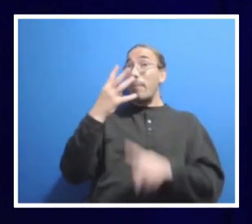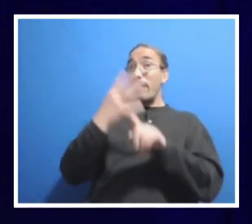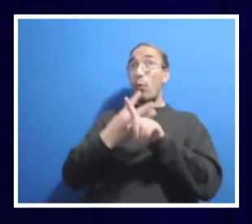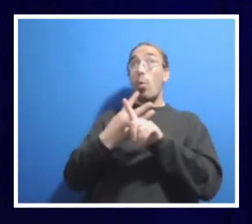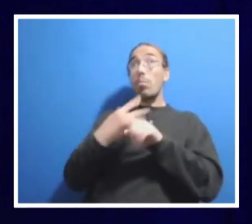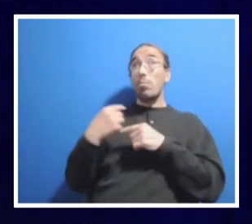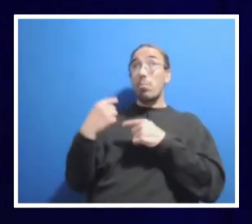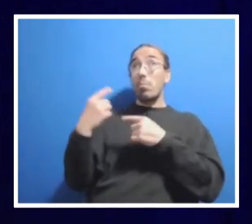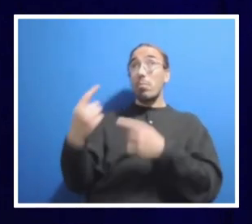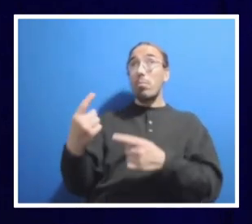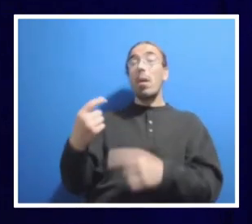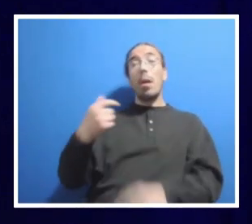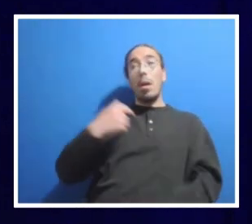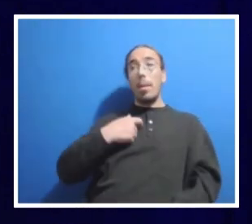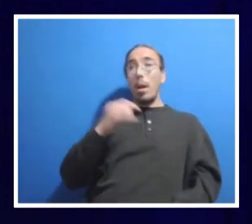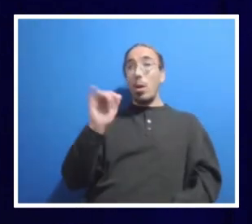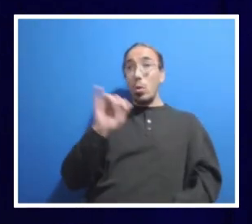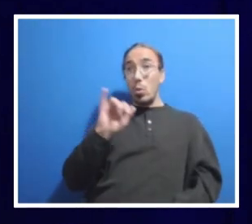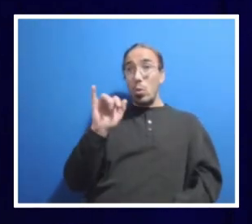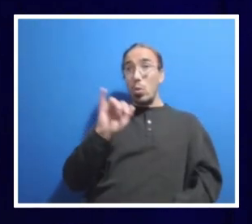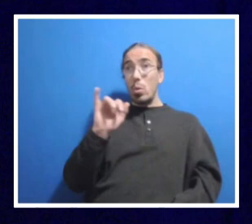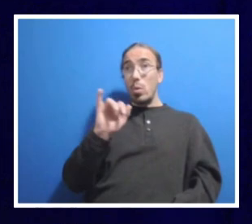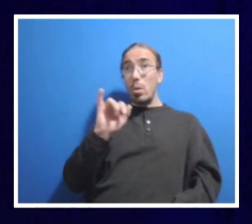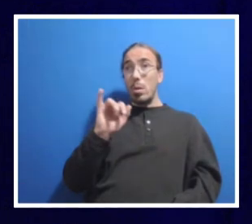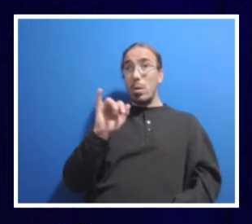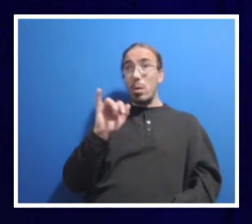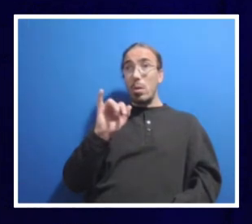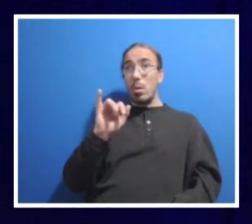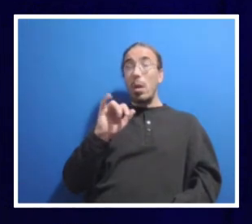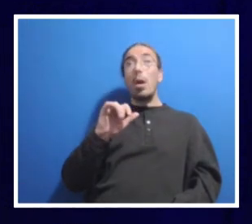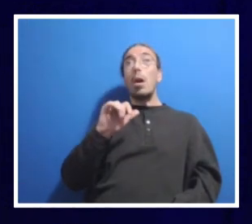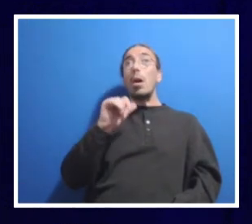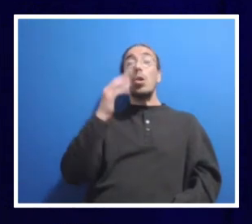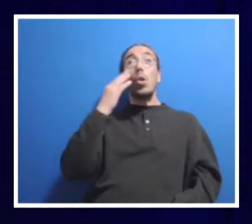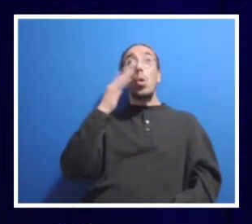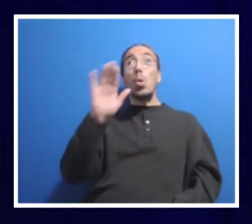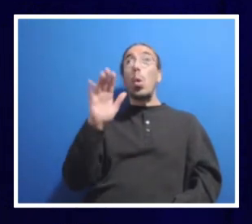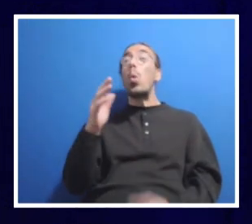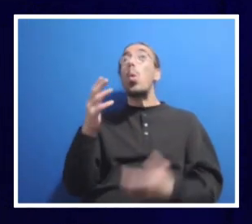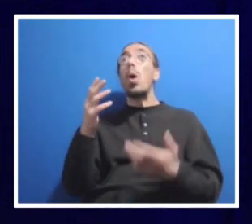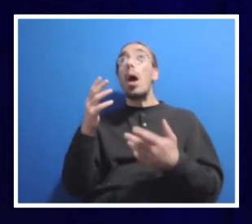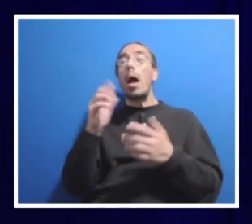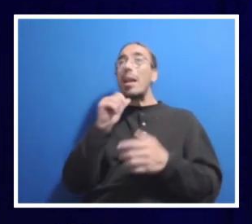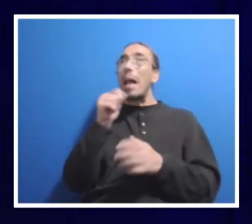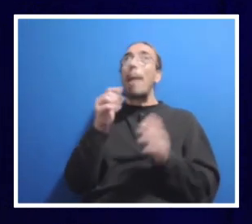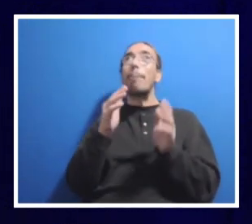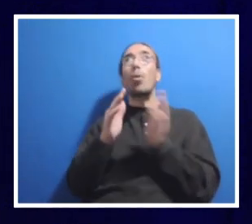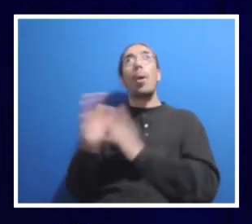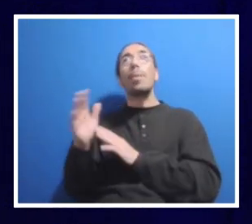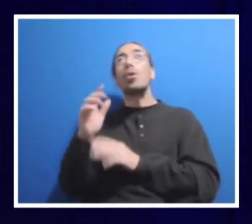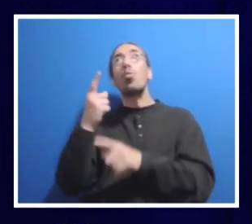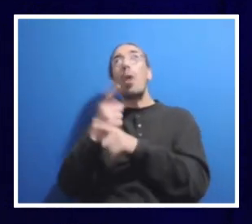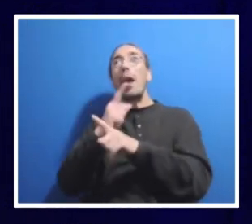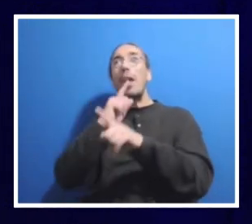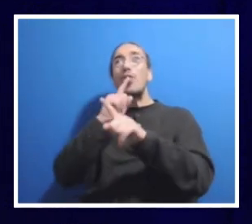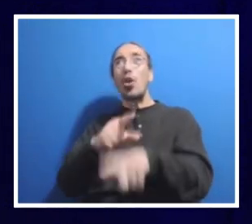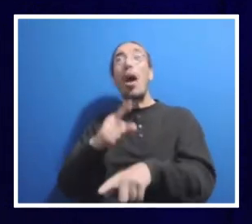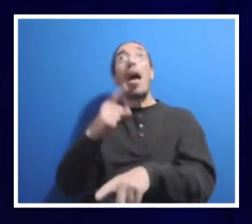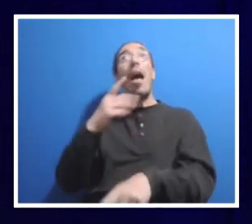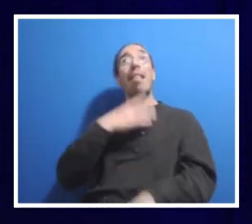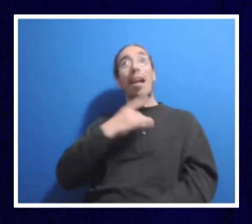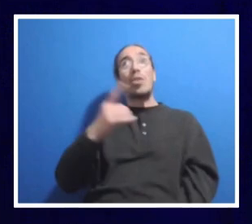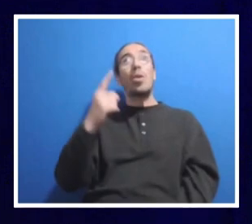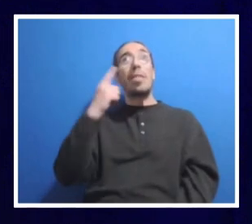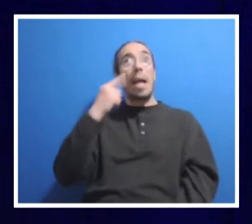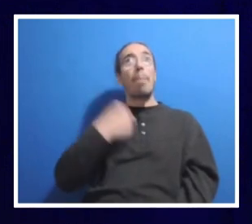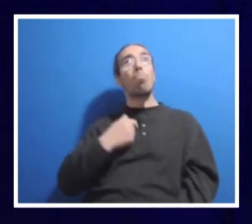I too was, did not realize, not prepared is not the right answer. I'd like to think I am prepared. But I certainly